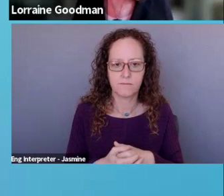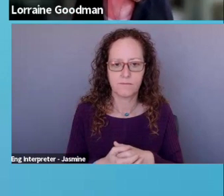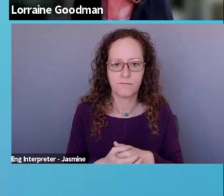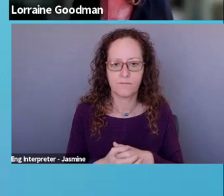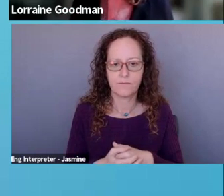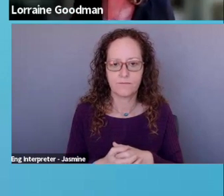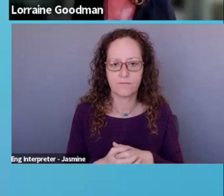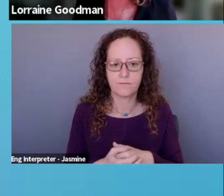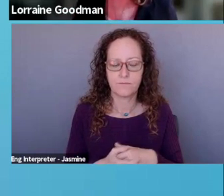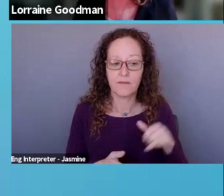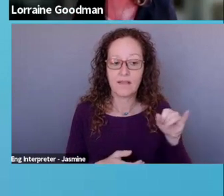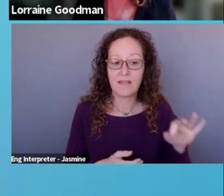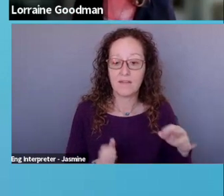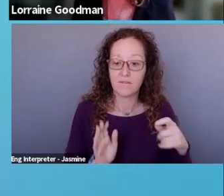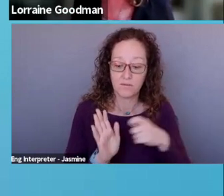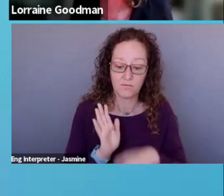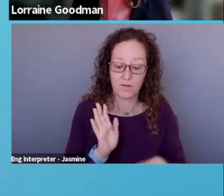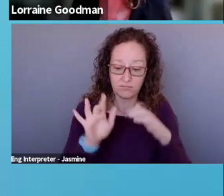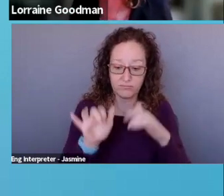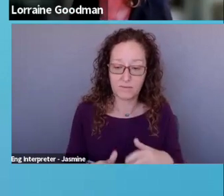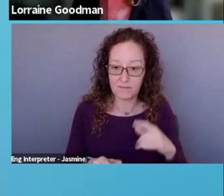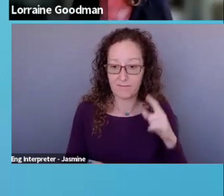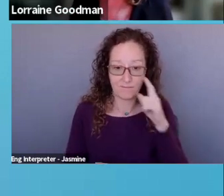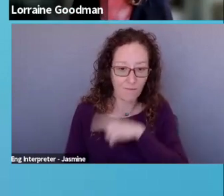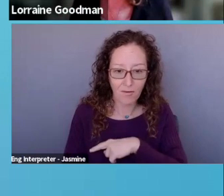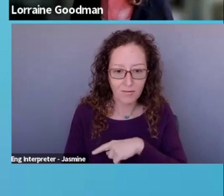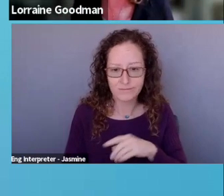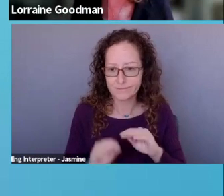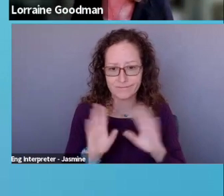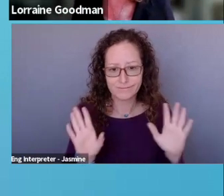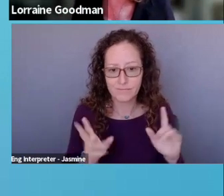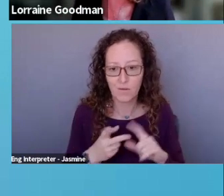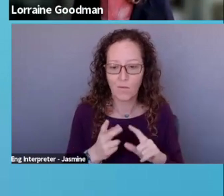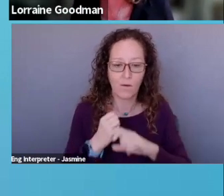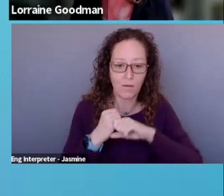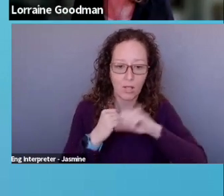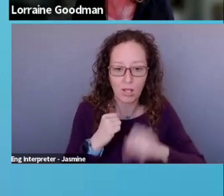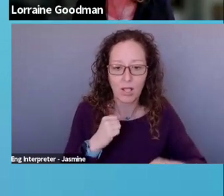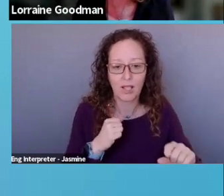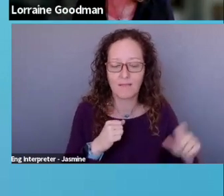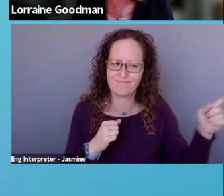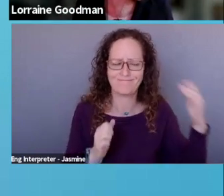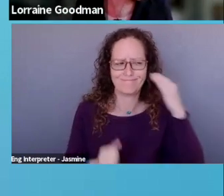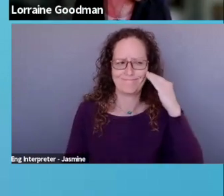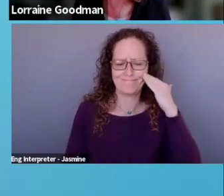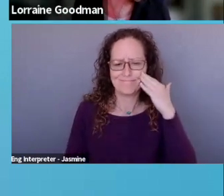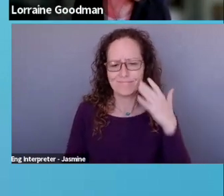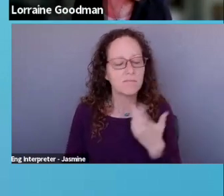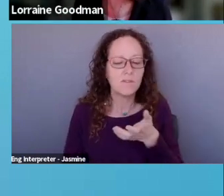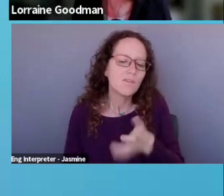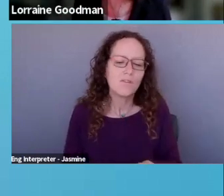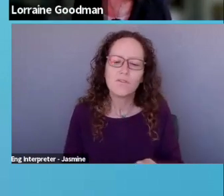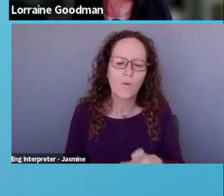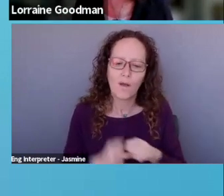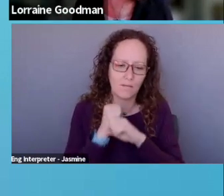blatantly false or that's hyperbolic, uh, you don't want to exaggerate or, or use,